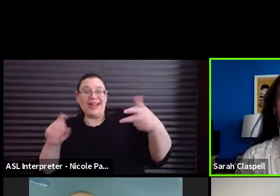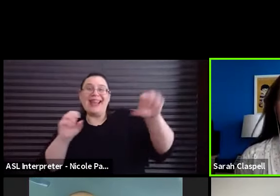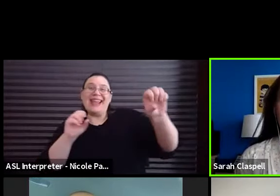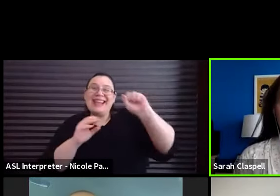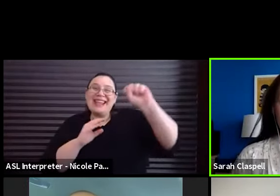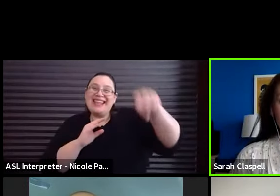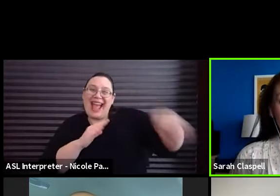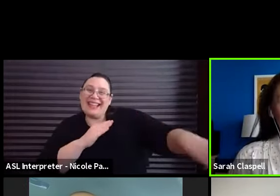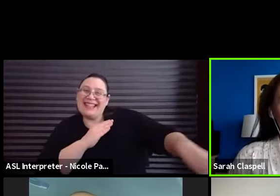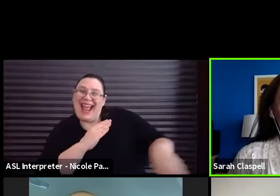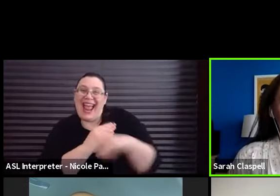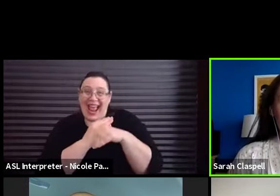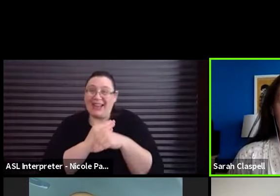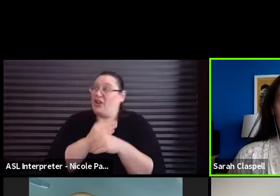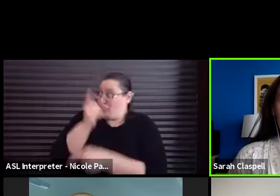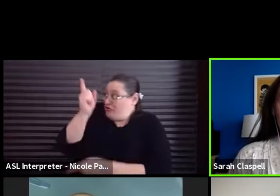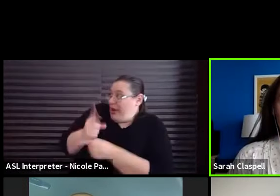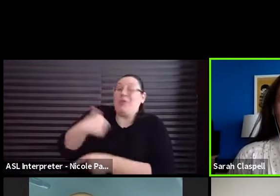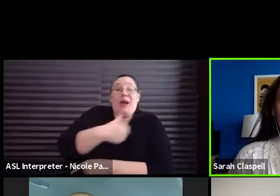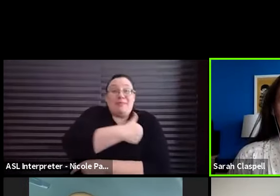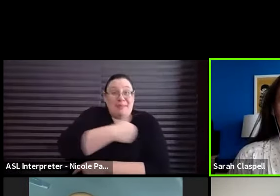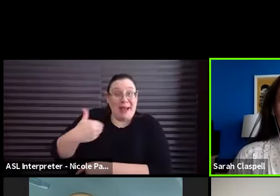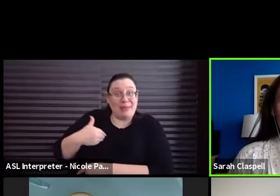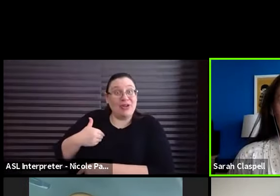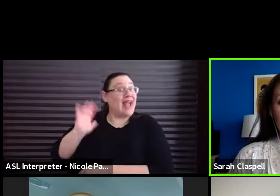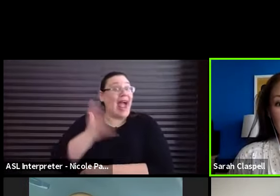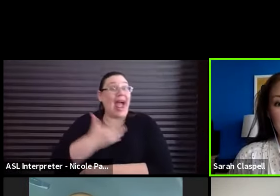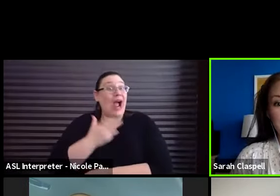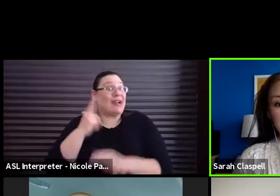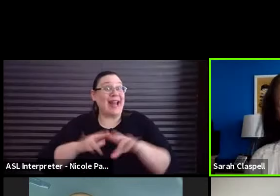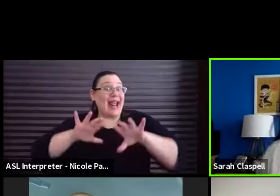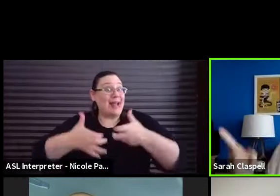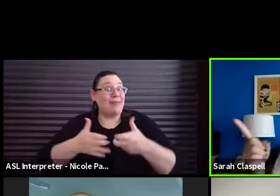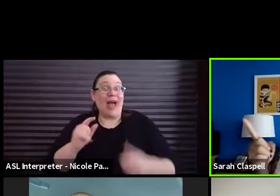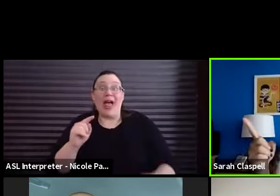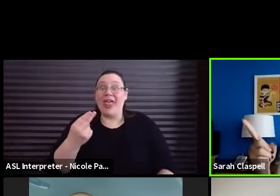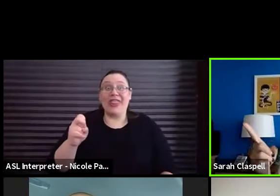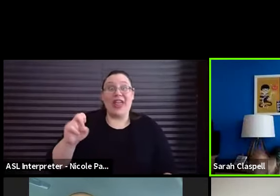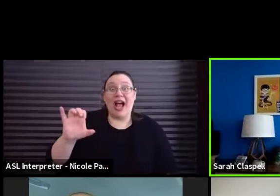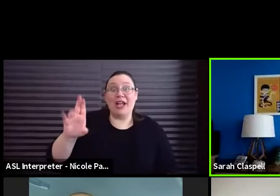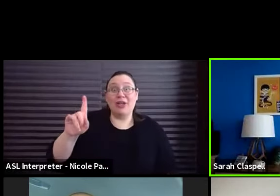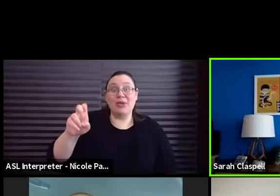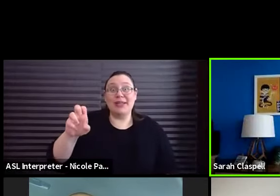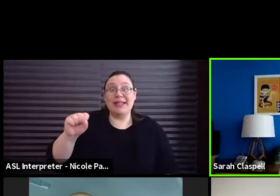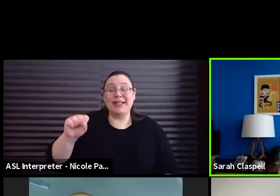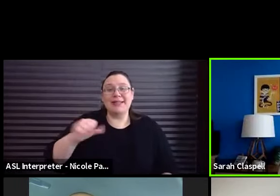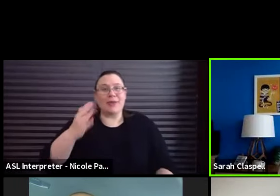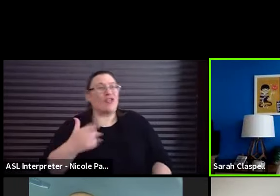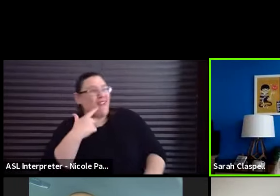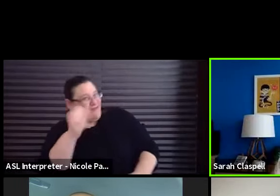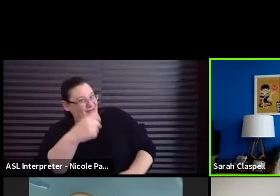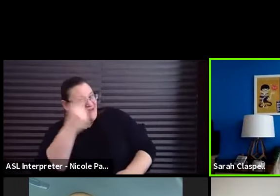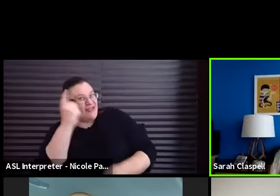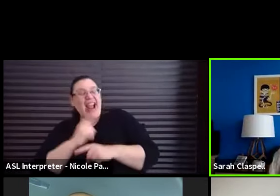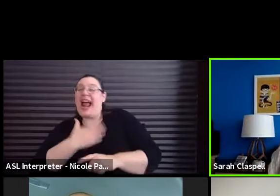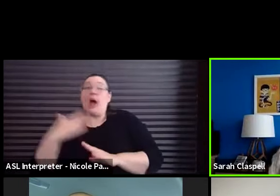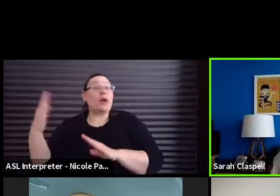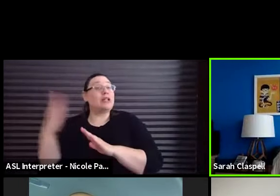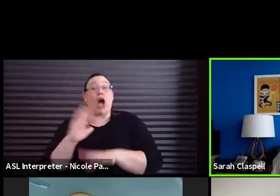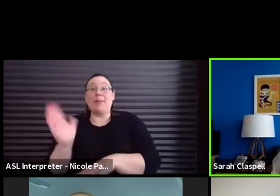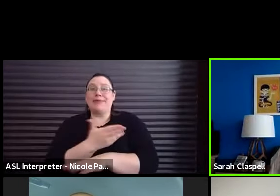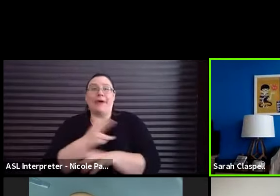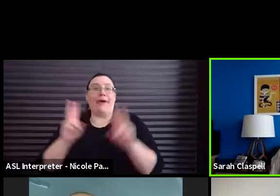nineties boy band. And the name of that boy band was the cuties. That's right. We were the cuties. And our number one song was